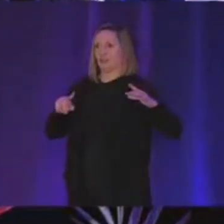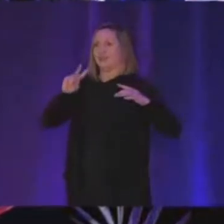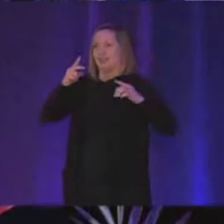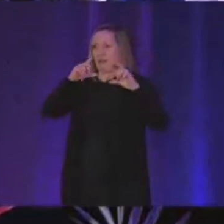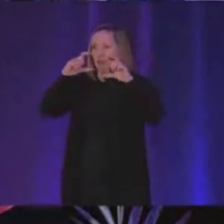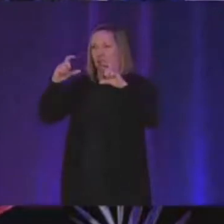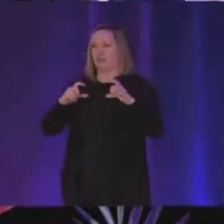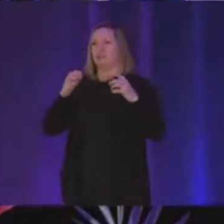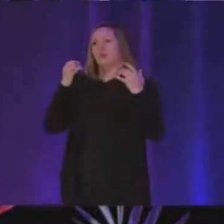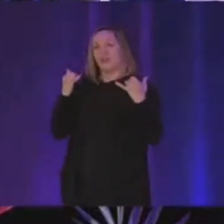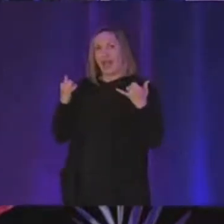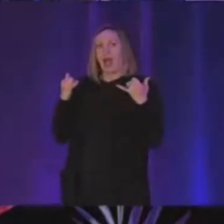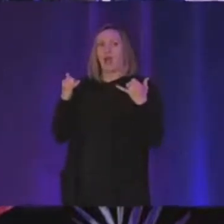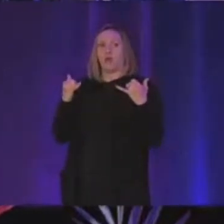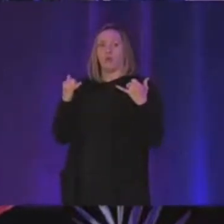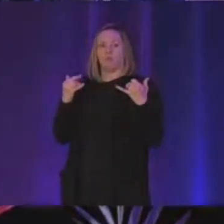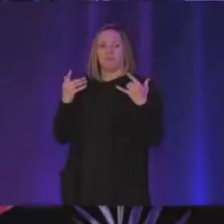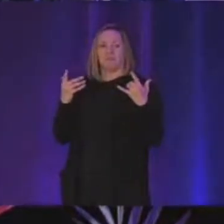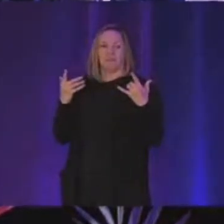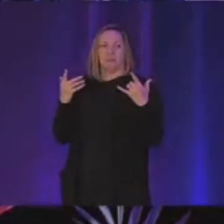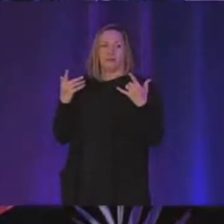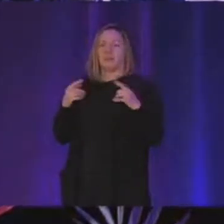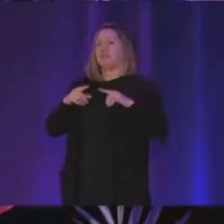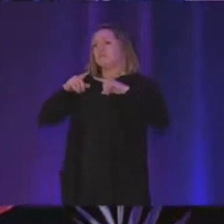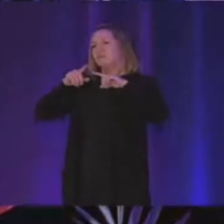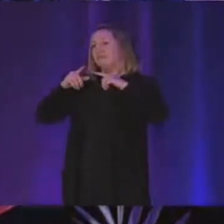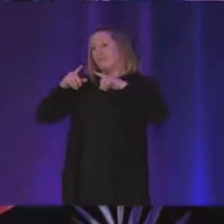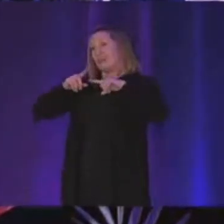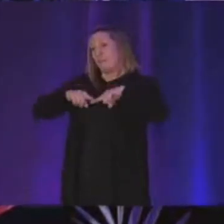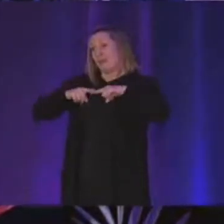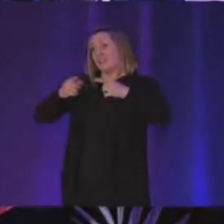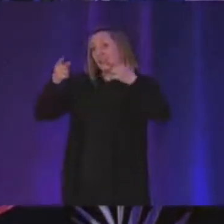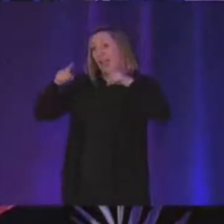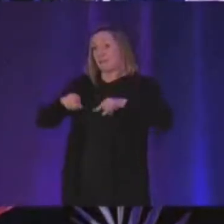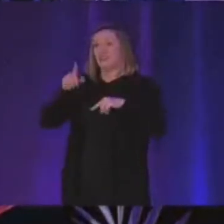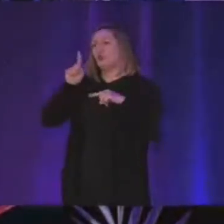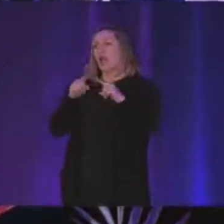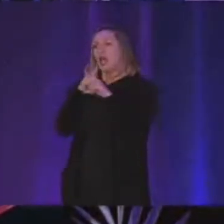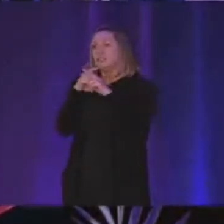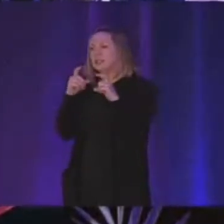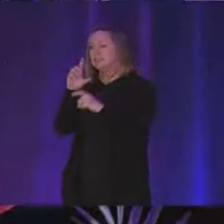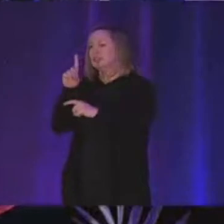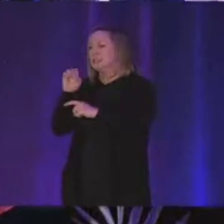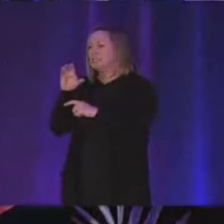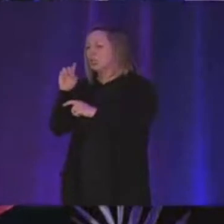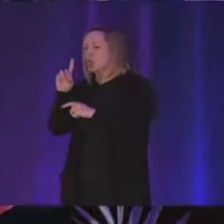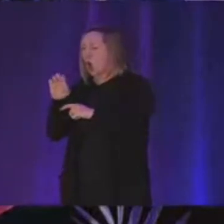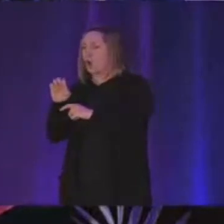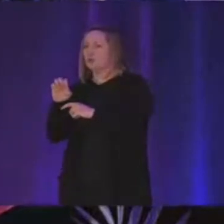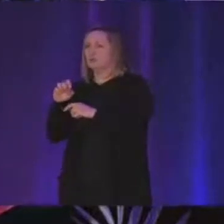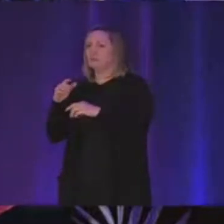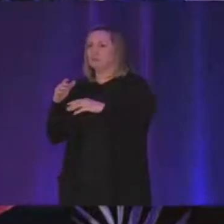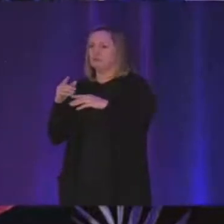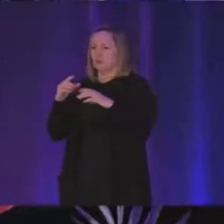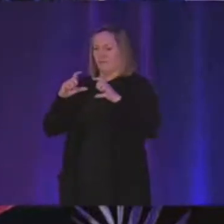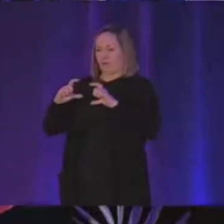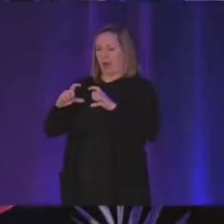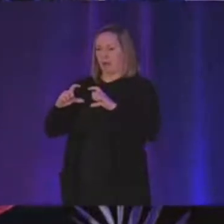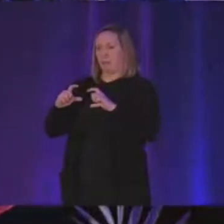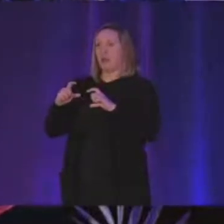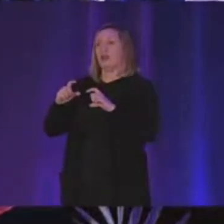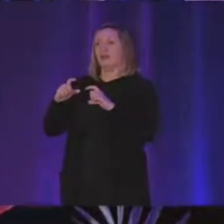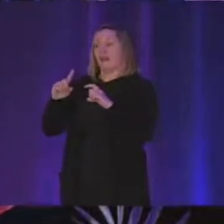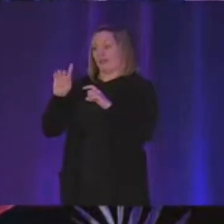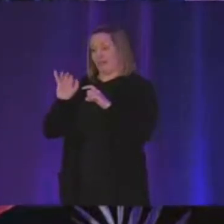and so now there's a dependency uh happening so you cannot decode like an uh an arbitrary frame you need to have decoded like the